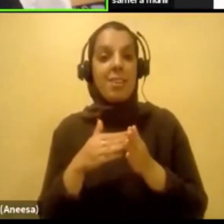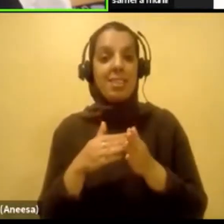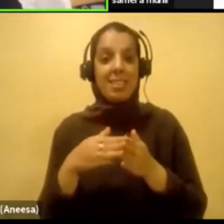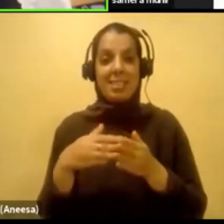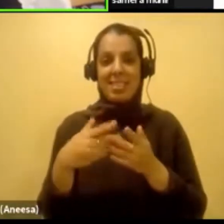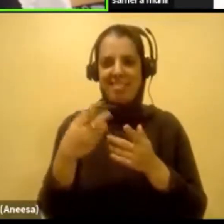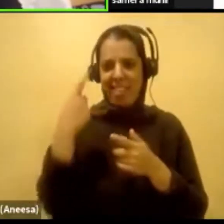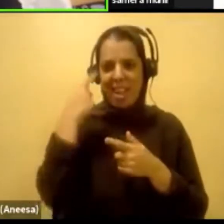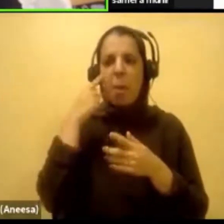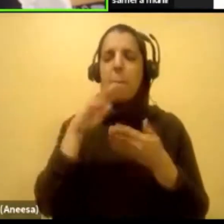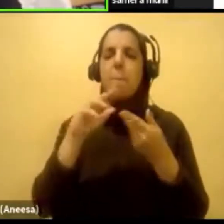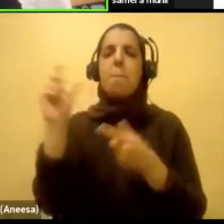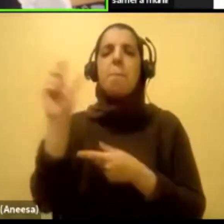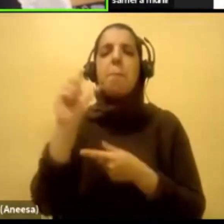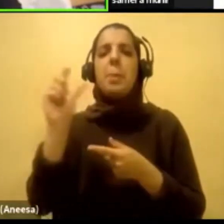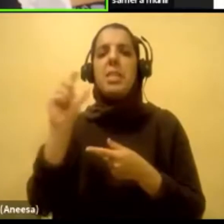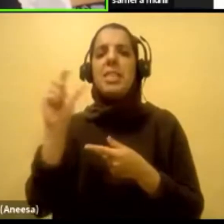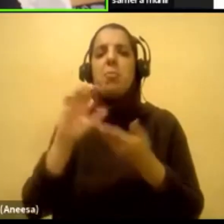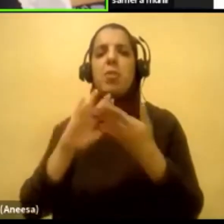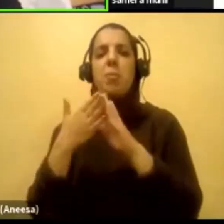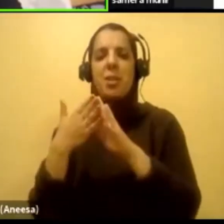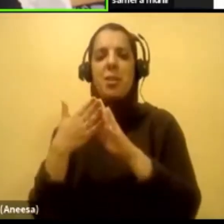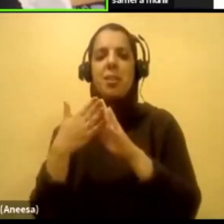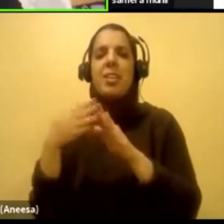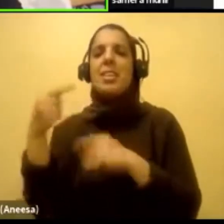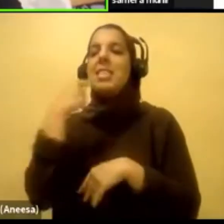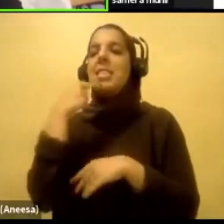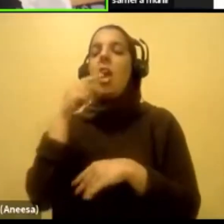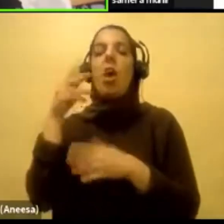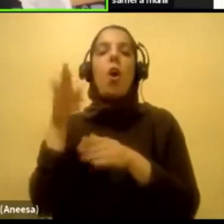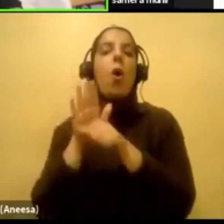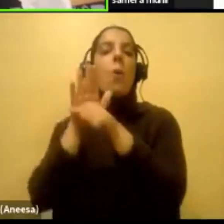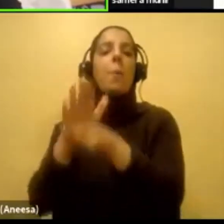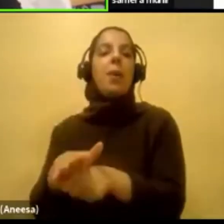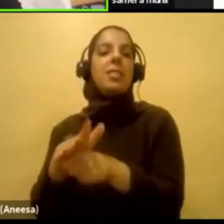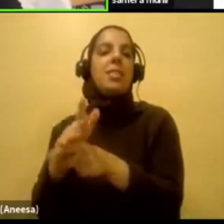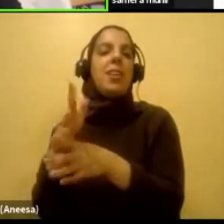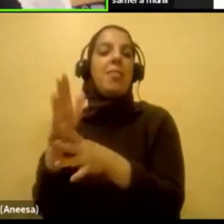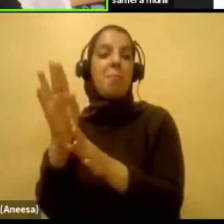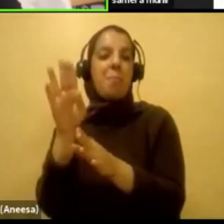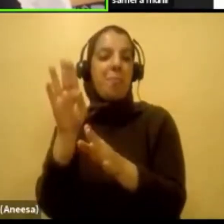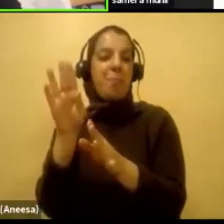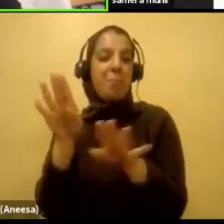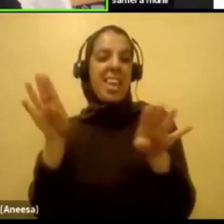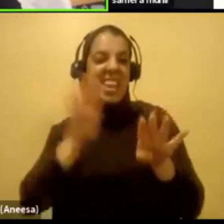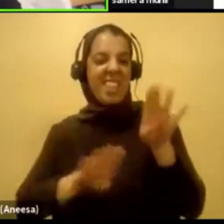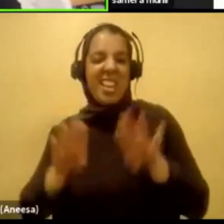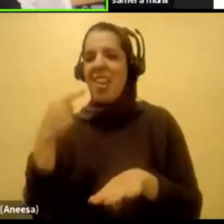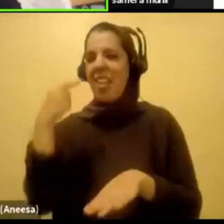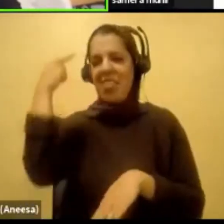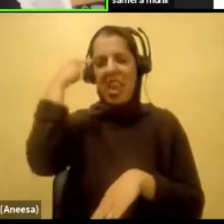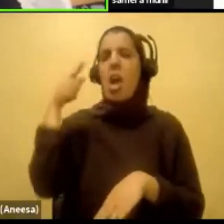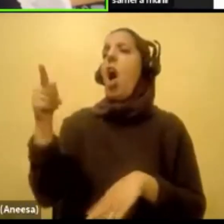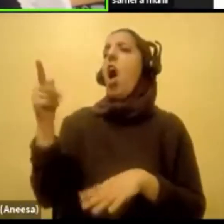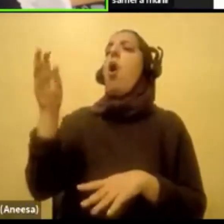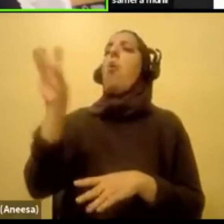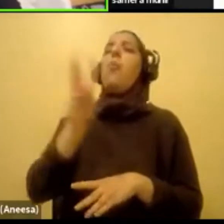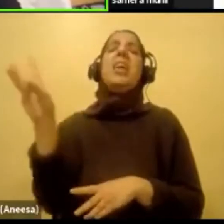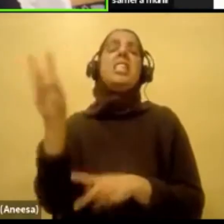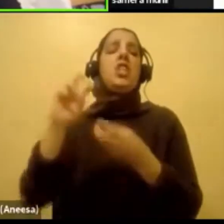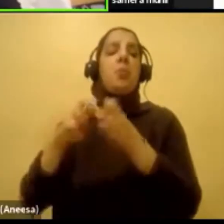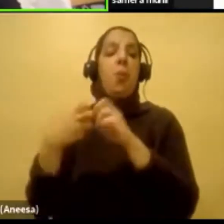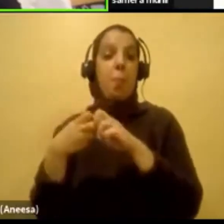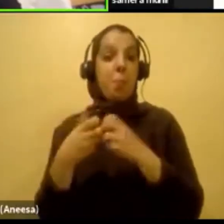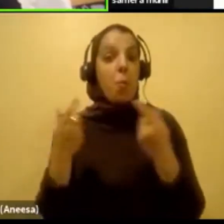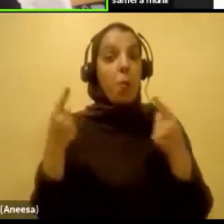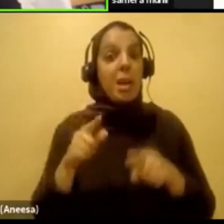treats isms and oppressive behavior like a Western problem. When the Black Lives Matter movement started, I